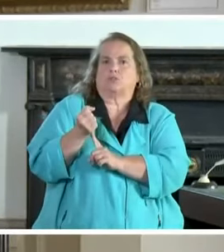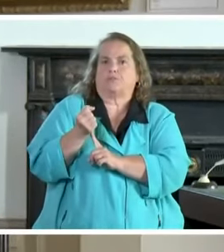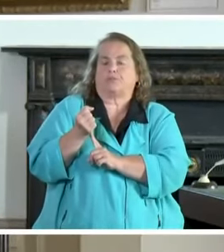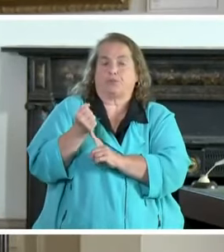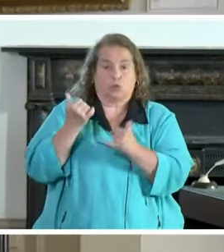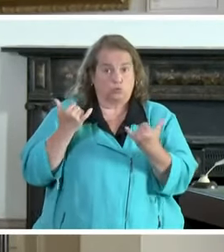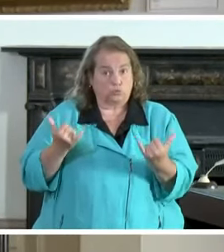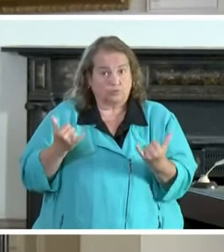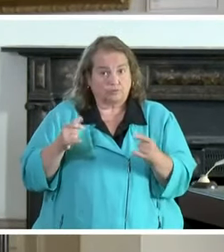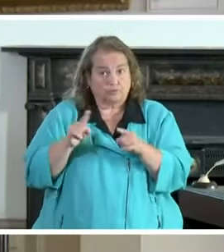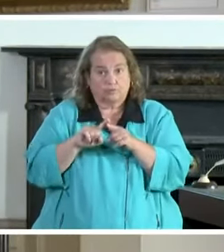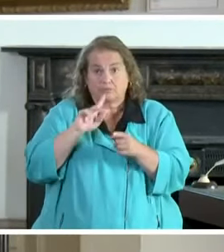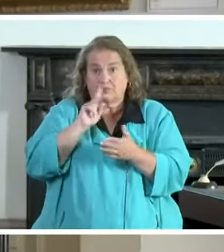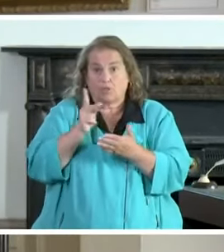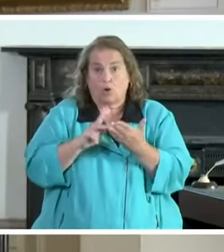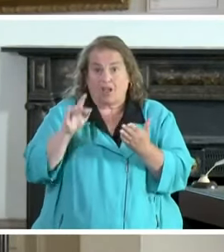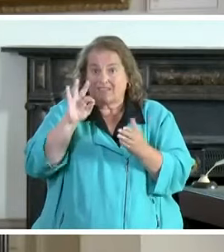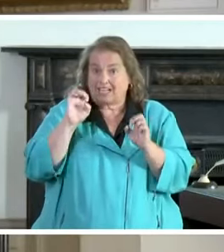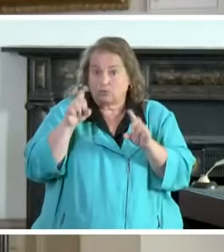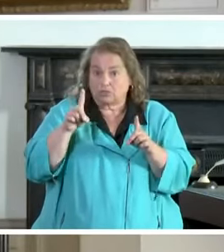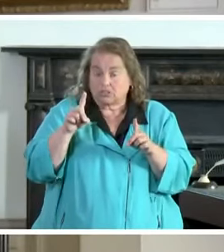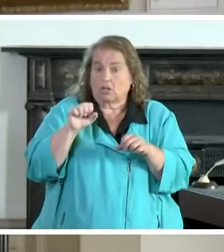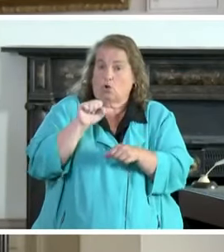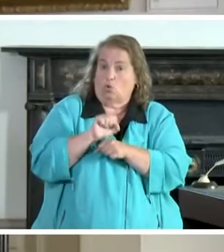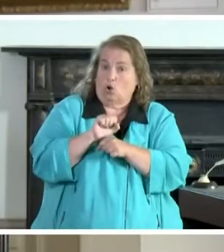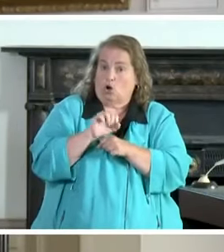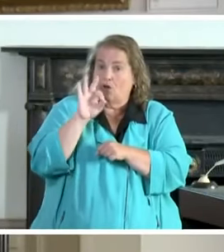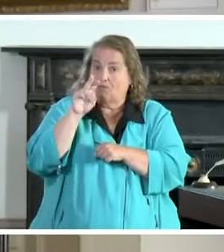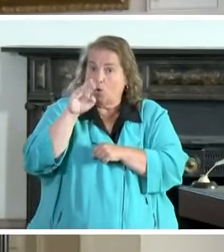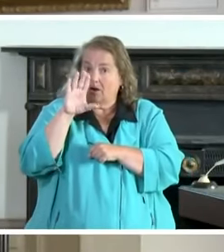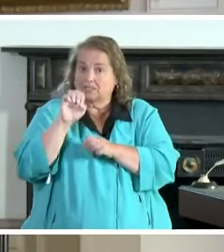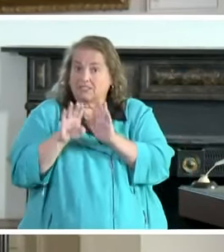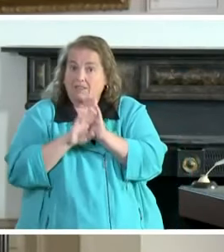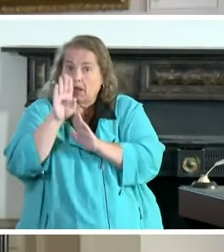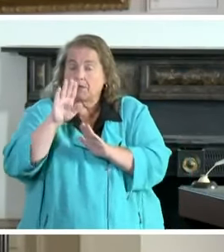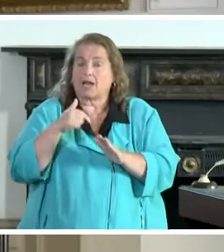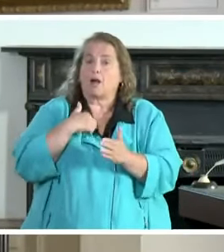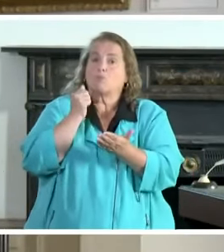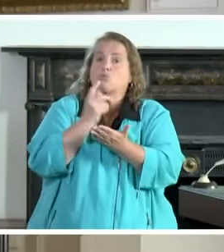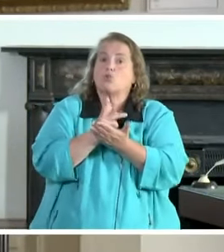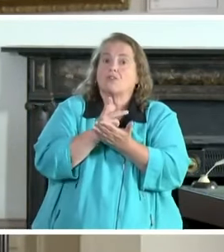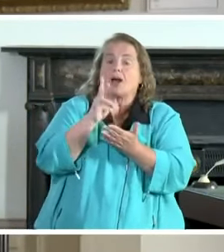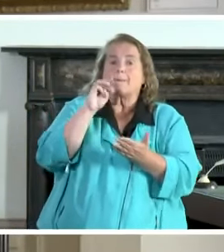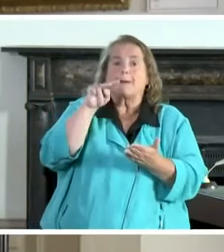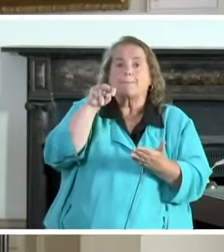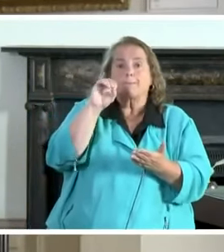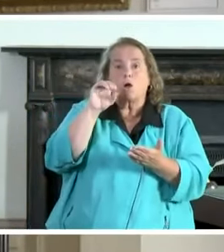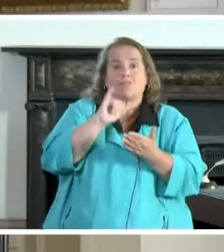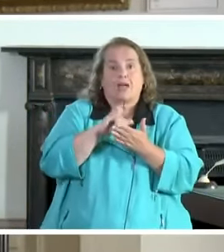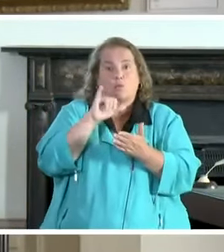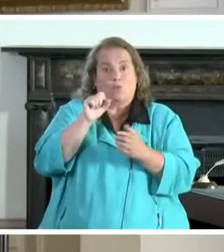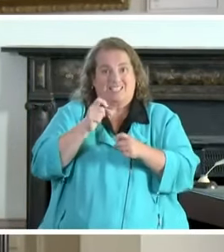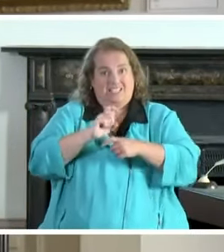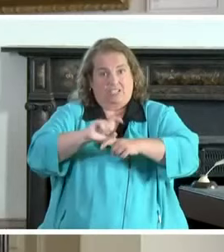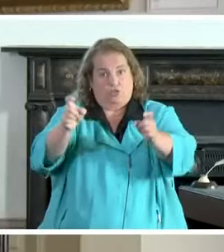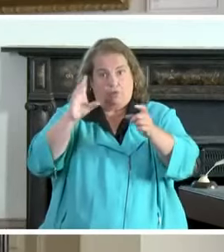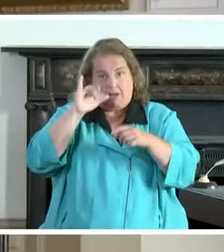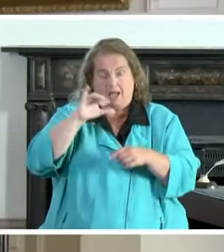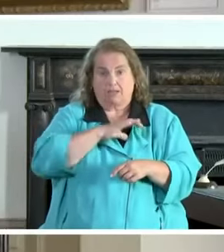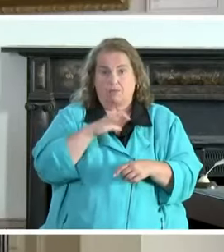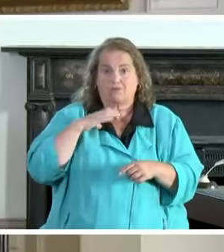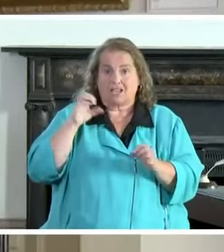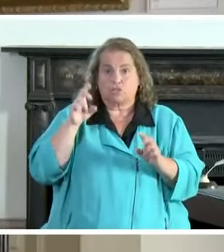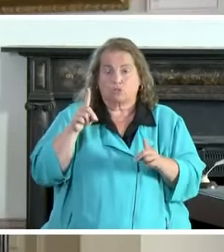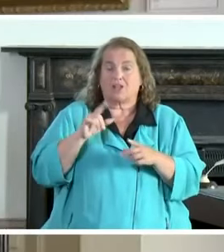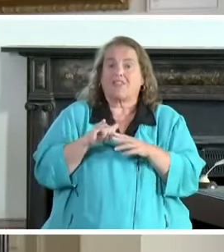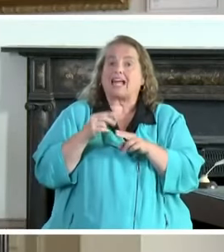Today, as the Secretary of Education and Workforce Development, I approved a memorandum that was issued by the commissioner of education that